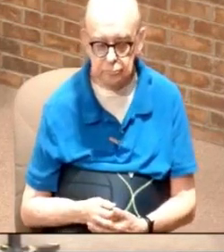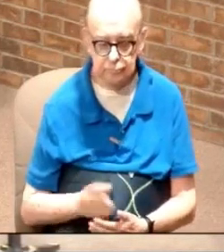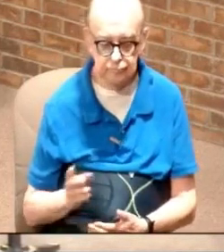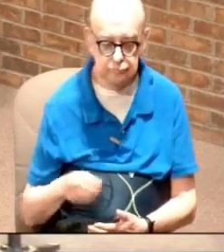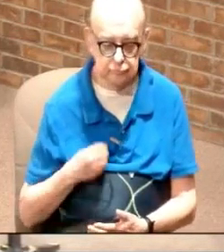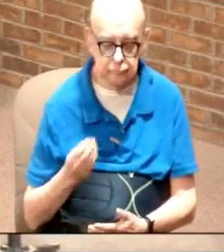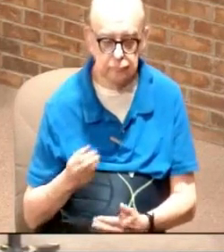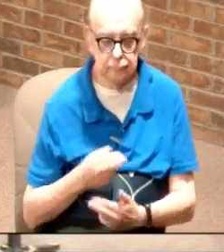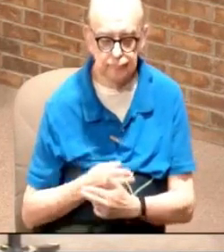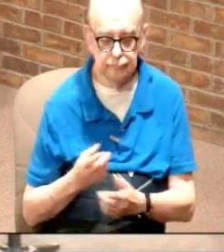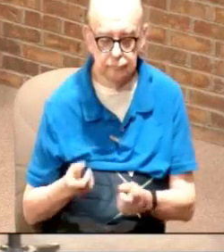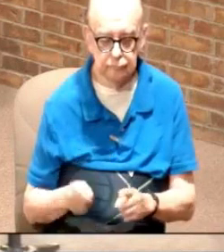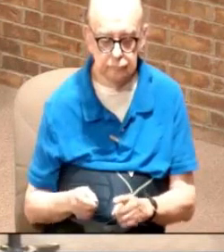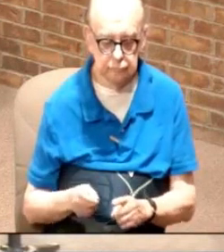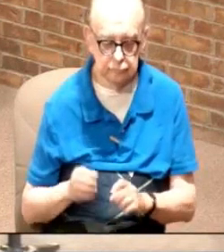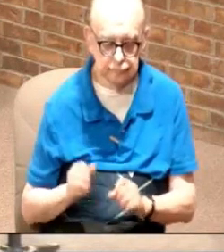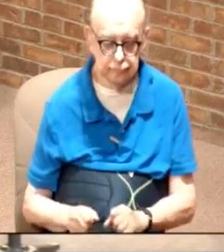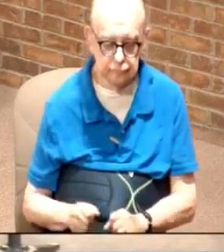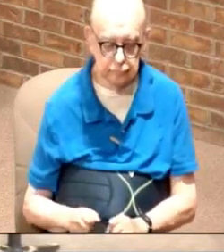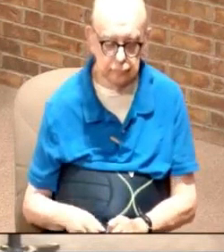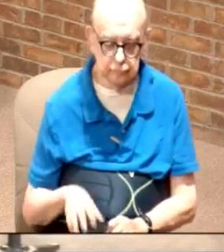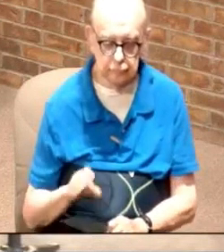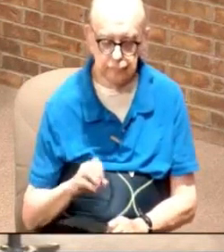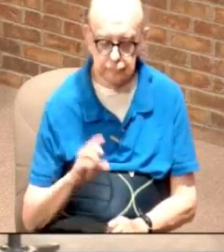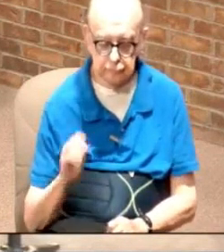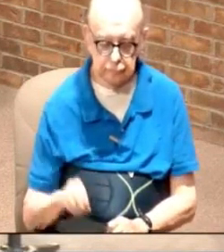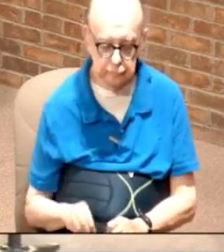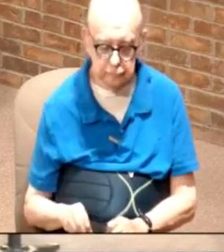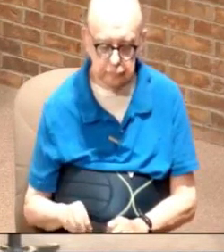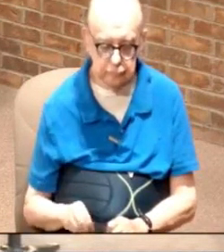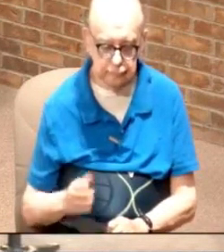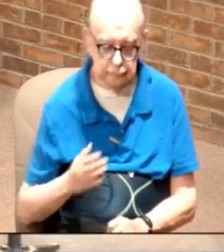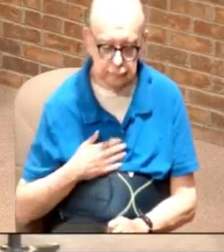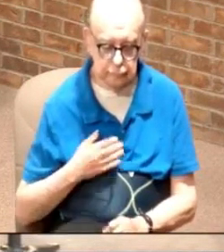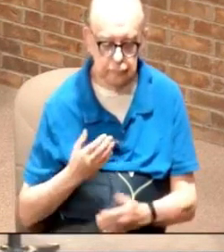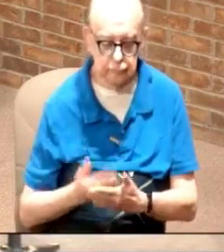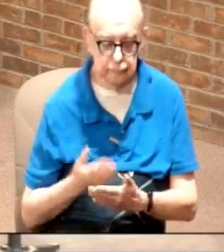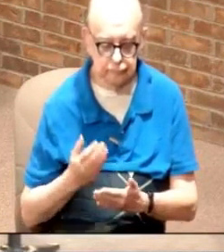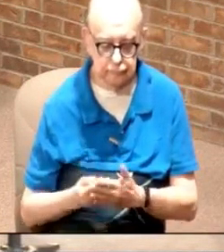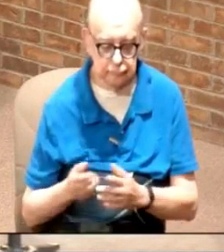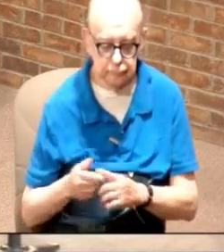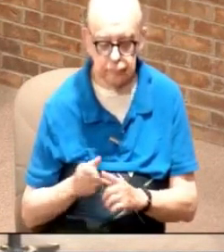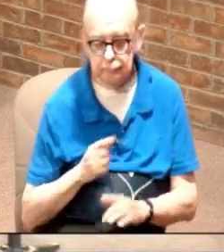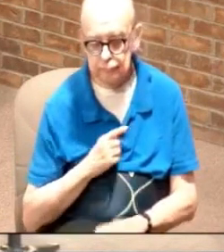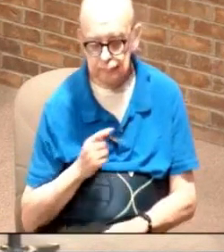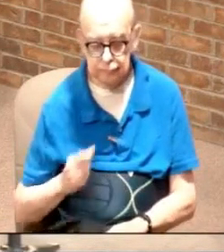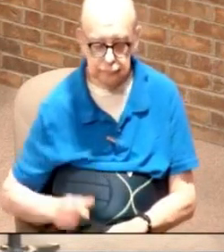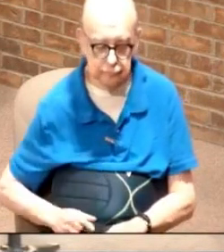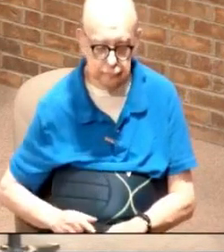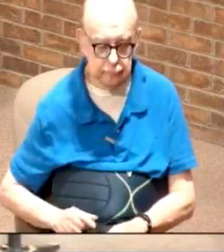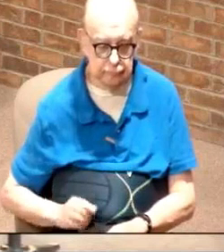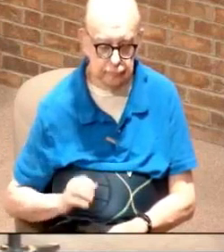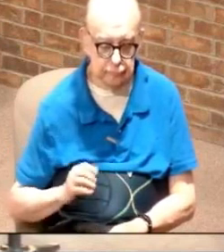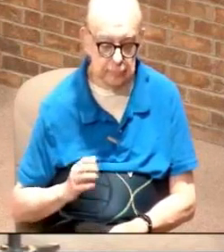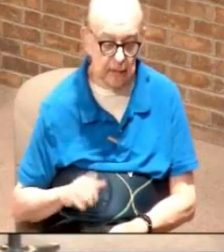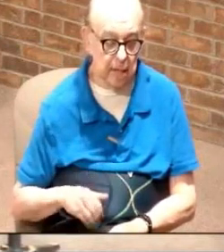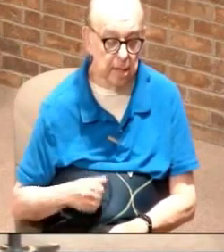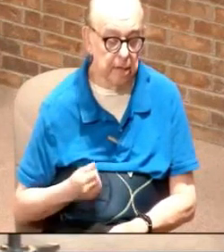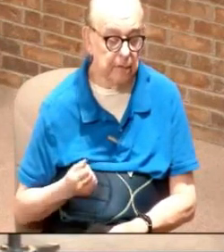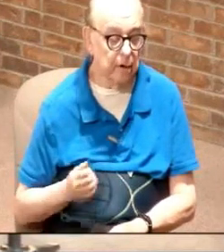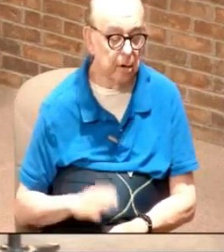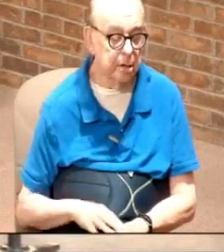I will retire when I'm able to give 90% of my money to the Lord Lord and only live on 10%